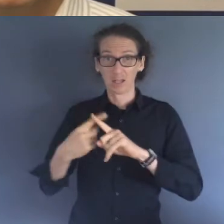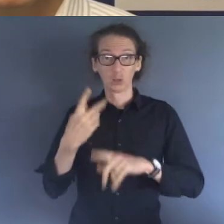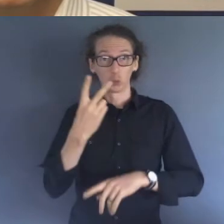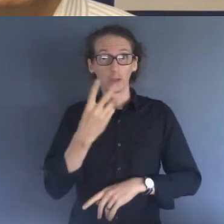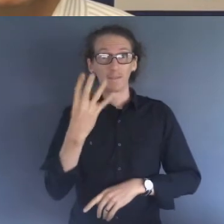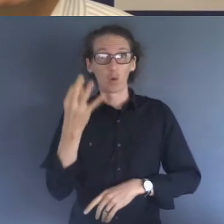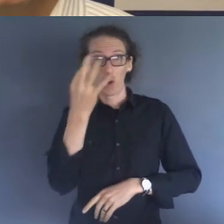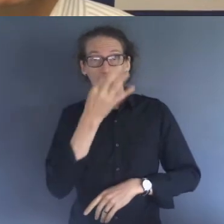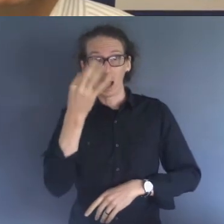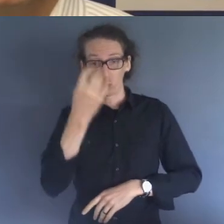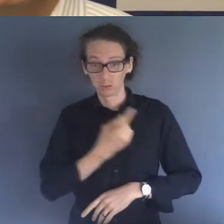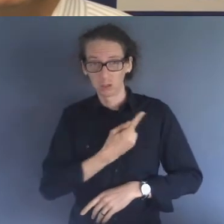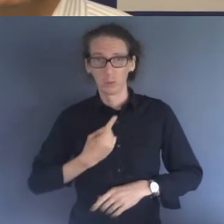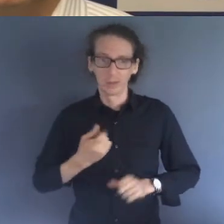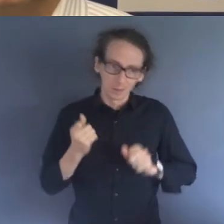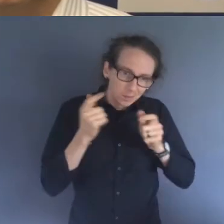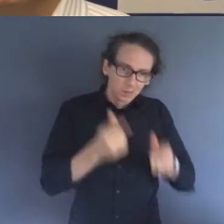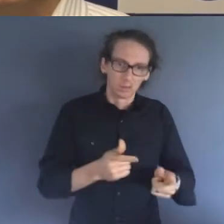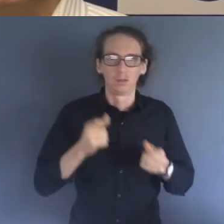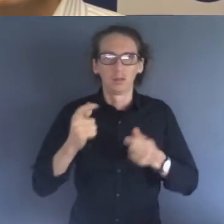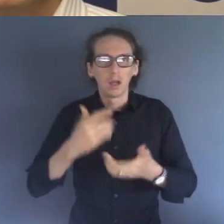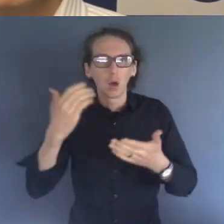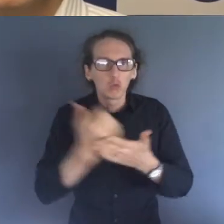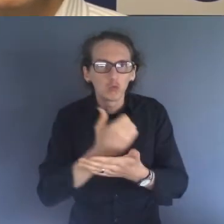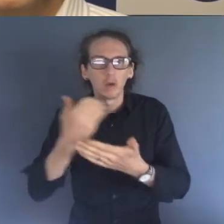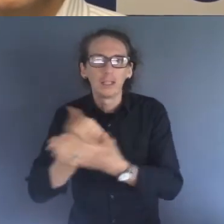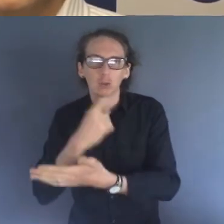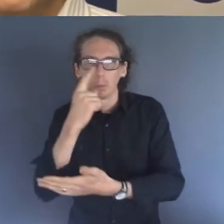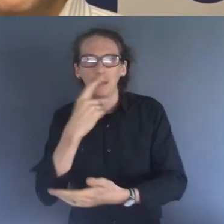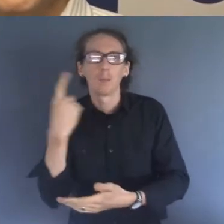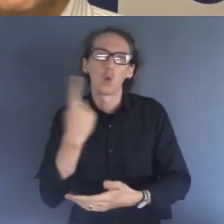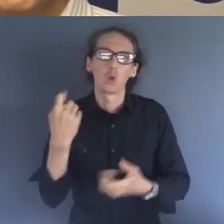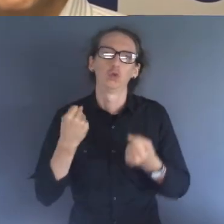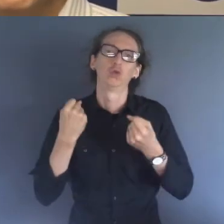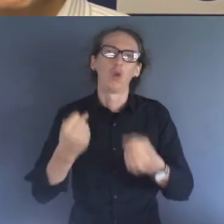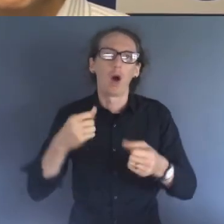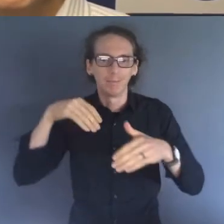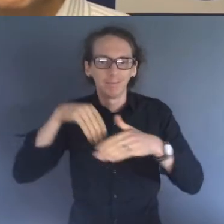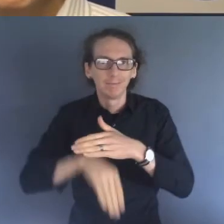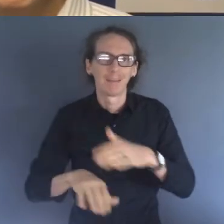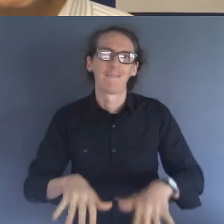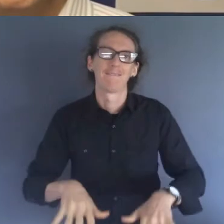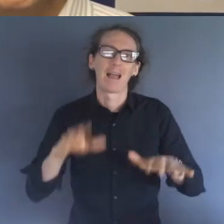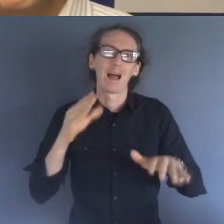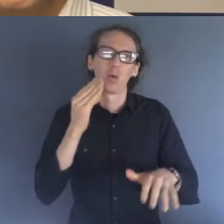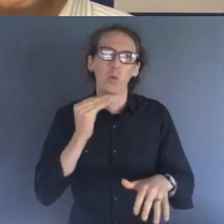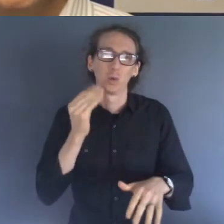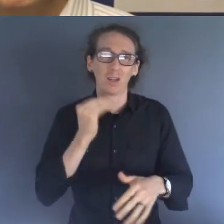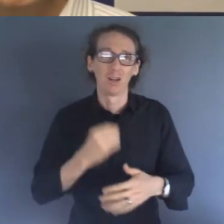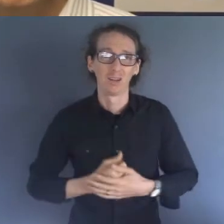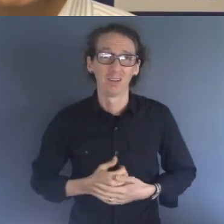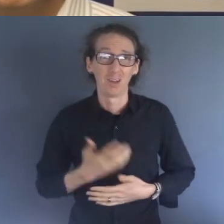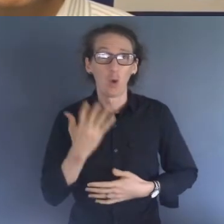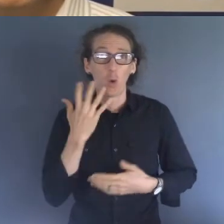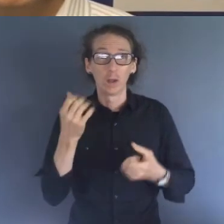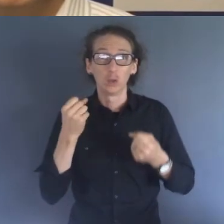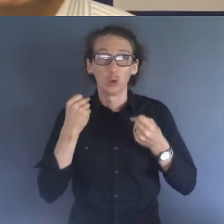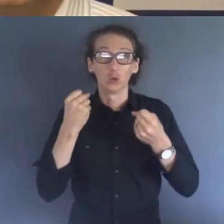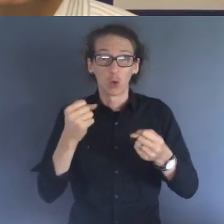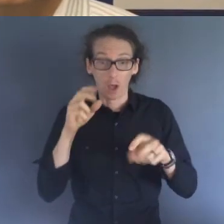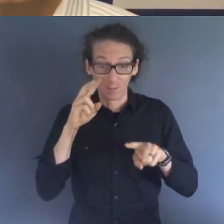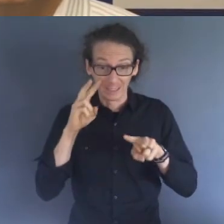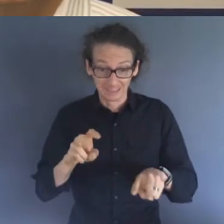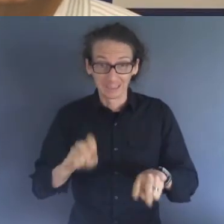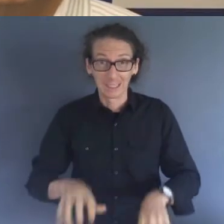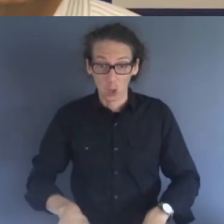because people have been entering flood water in their vehicles. When you make that choice, when you come up to that border and you have that